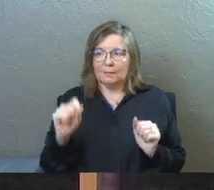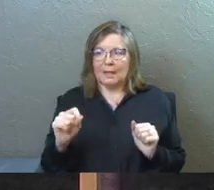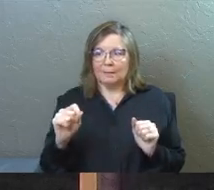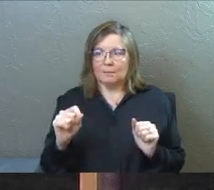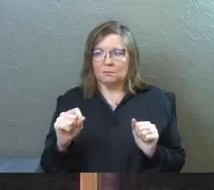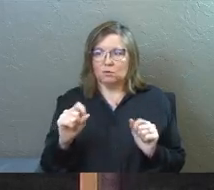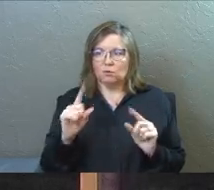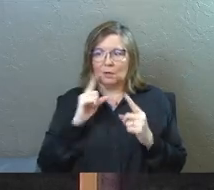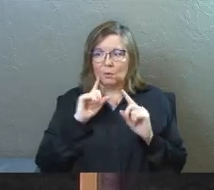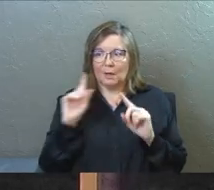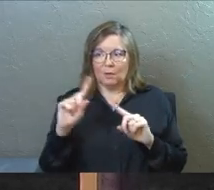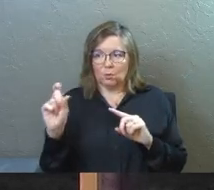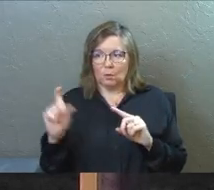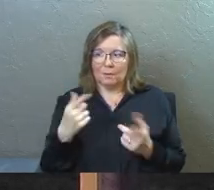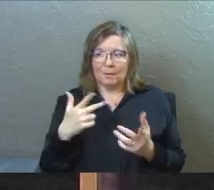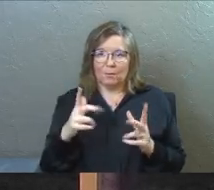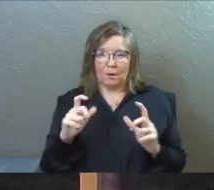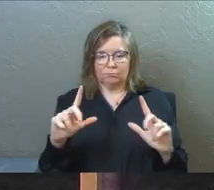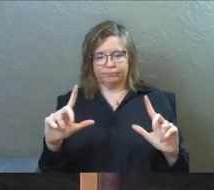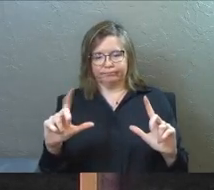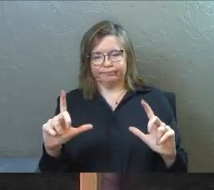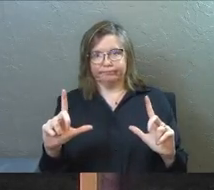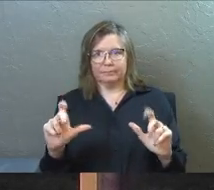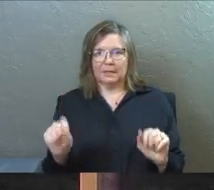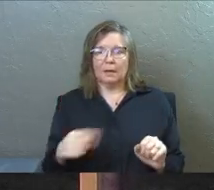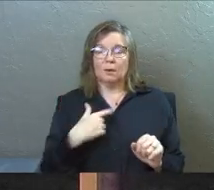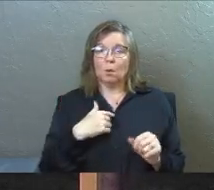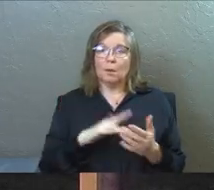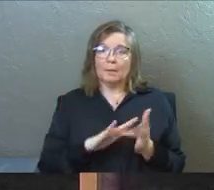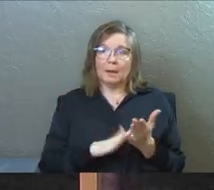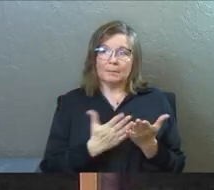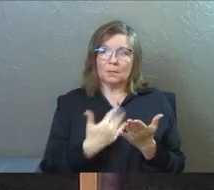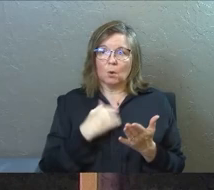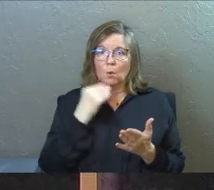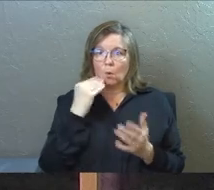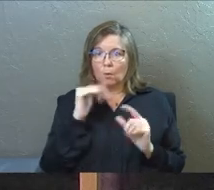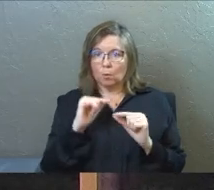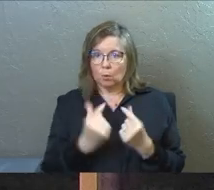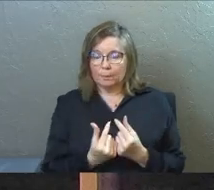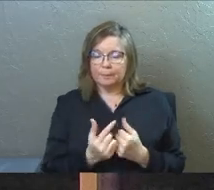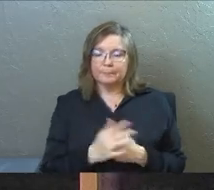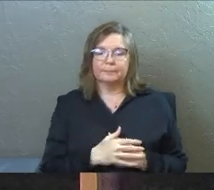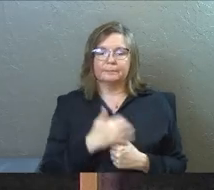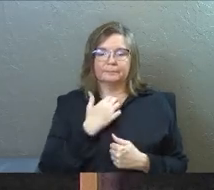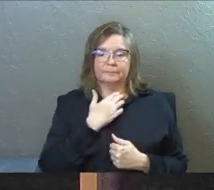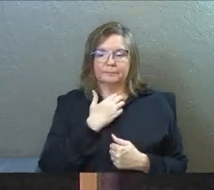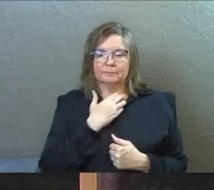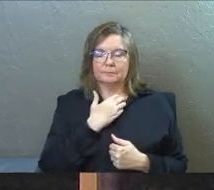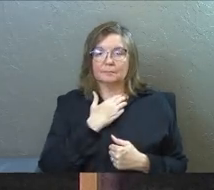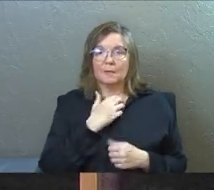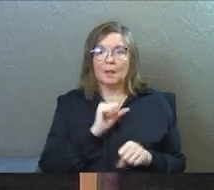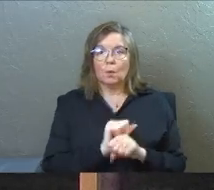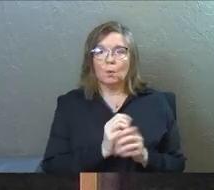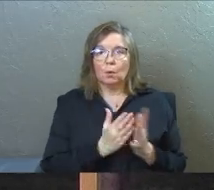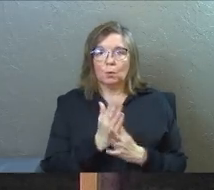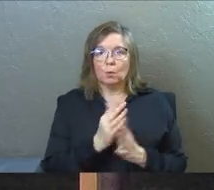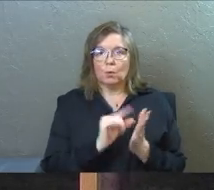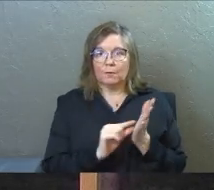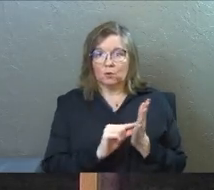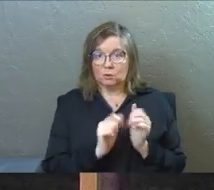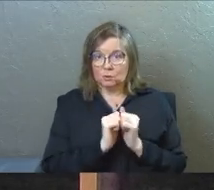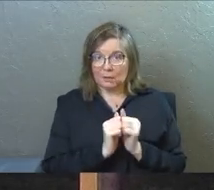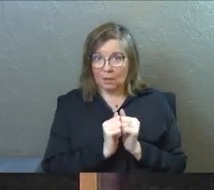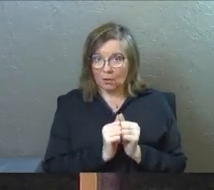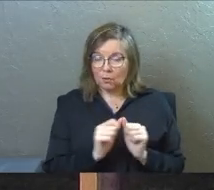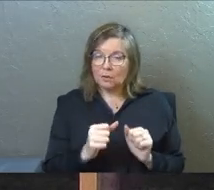to be able to try to answer this question. might even want to take this into your Bible study or your home group and just work through those verses